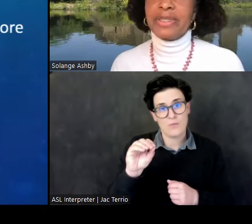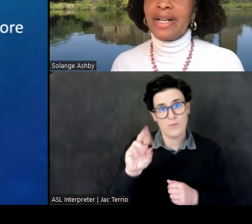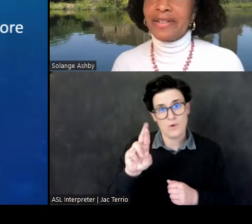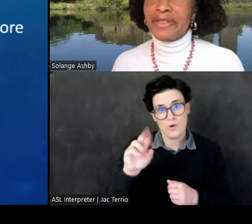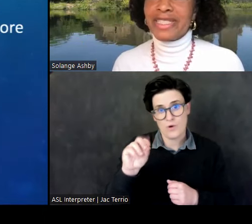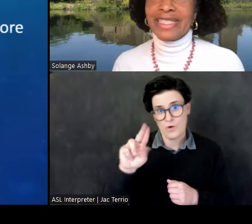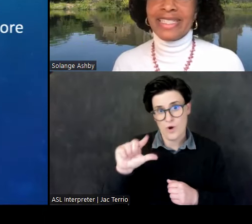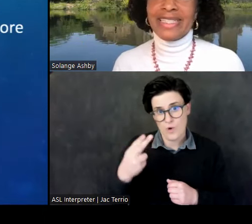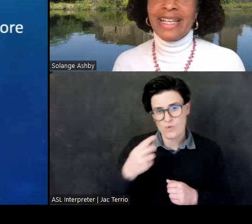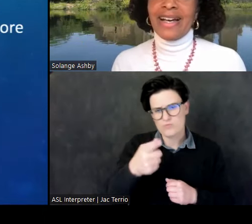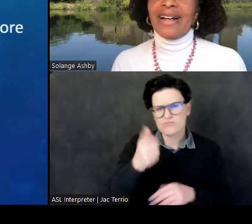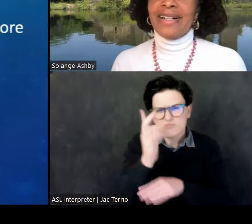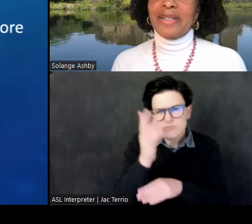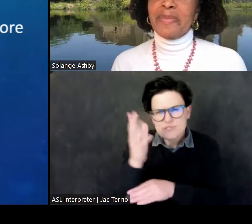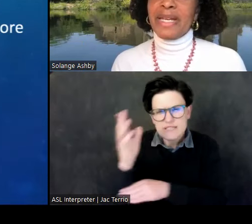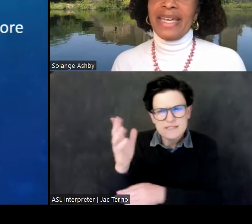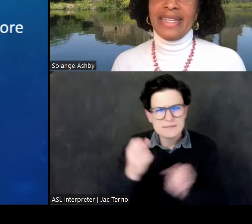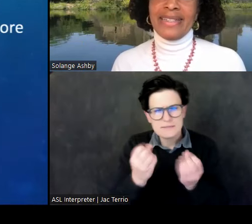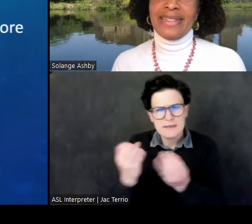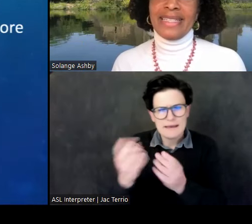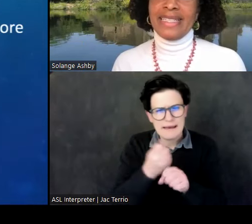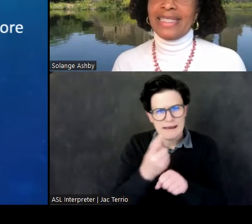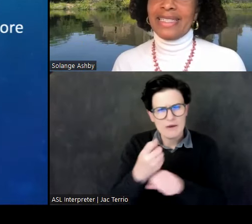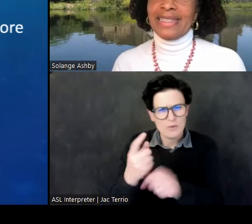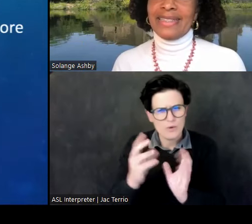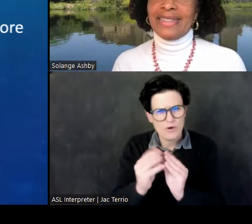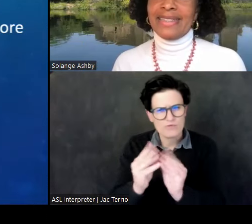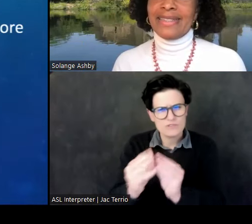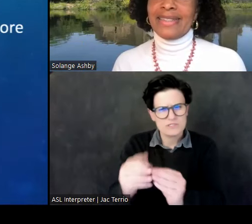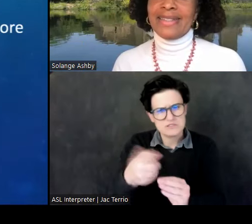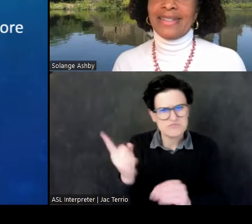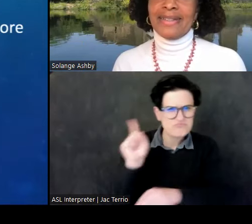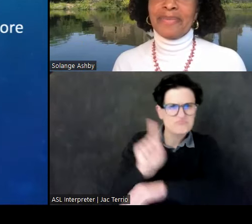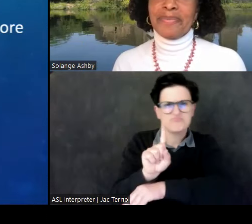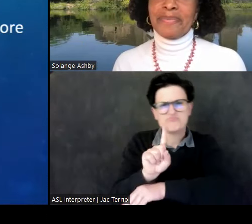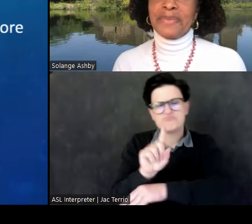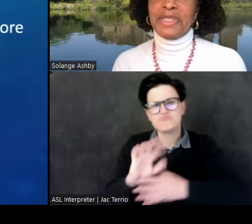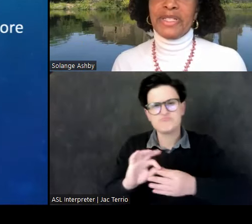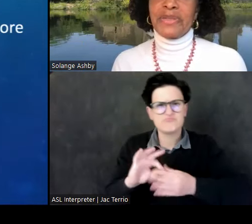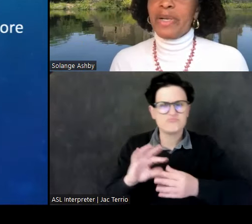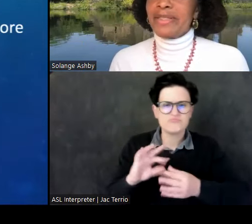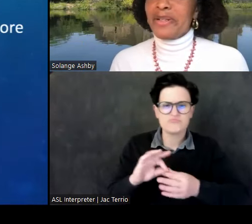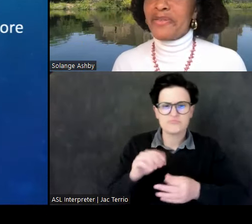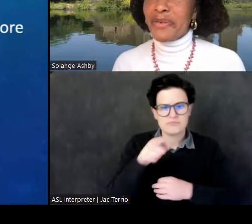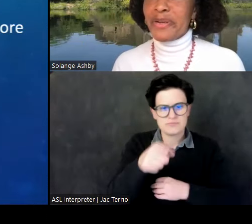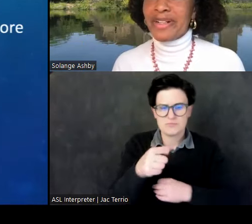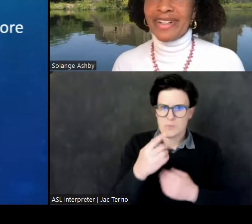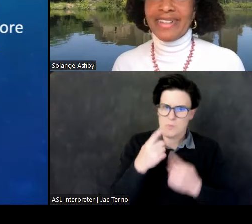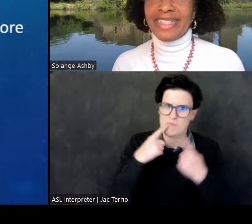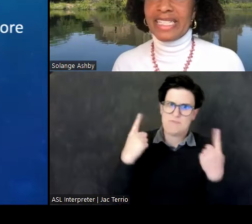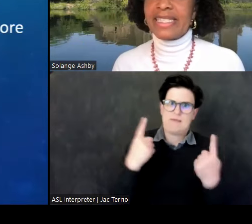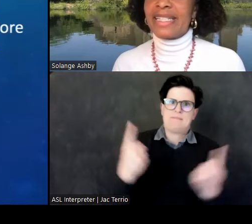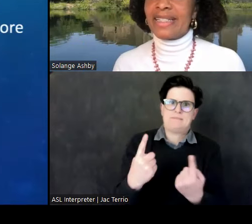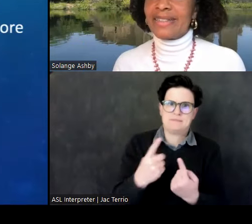annual conferences. And he is just well known for